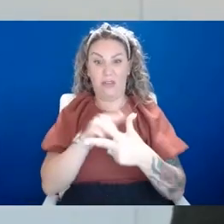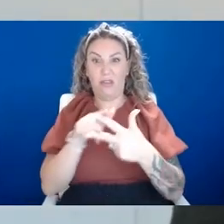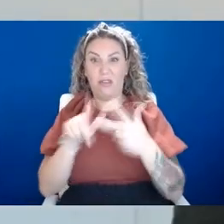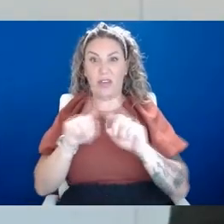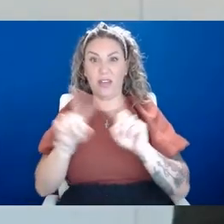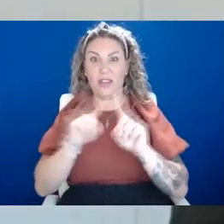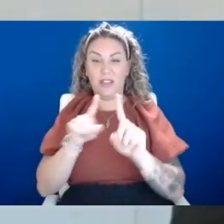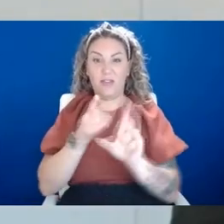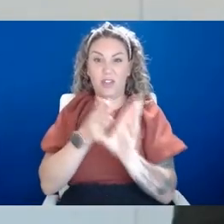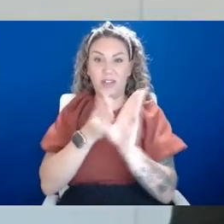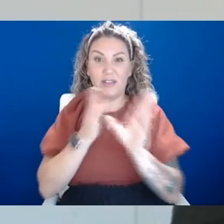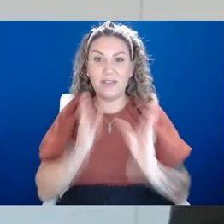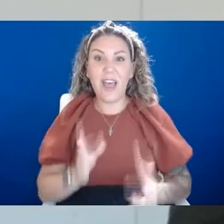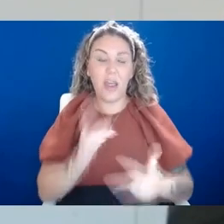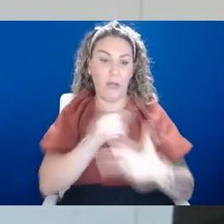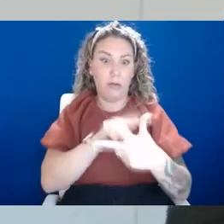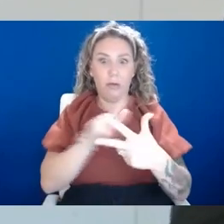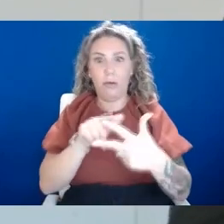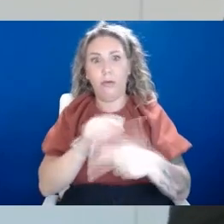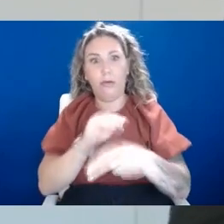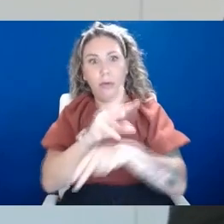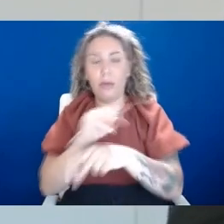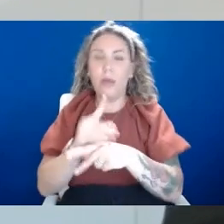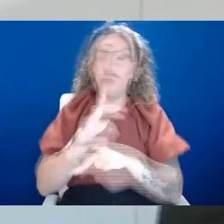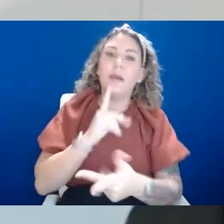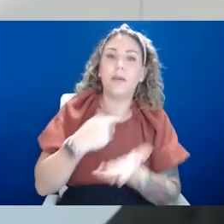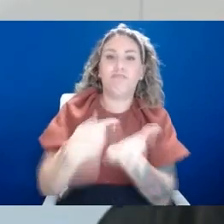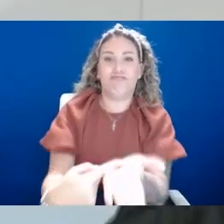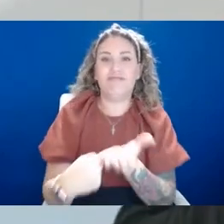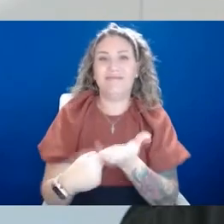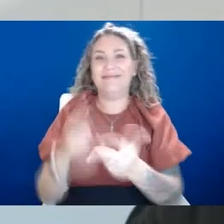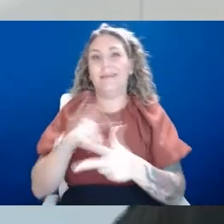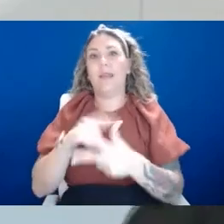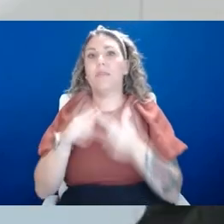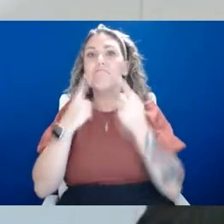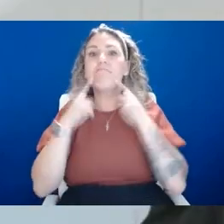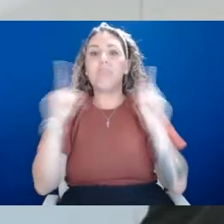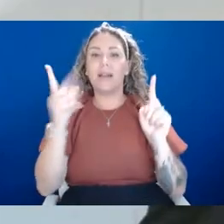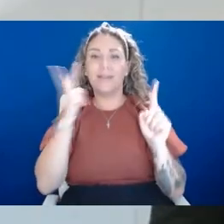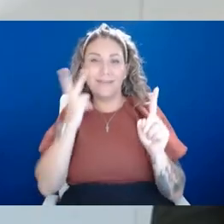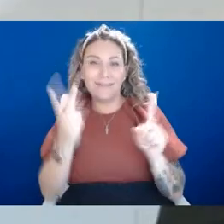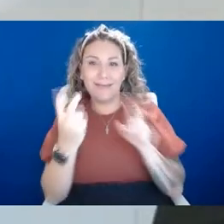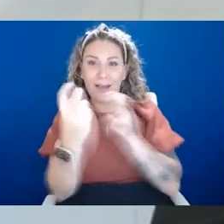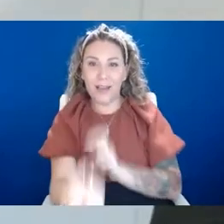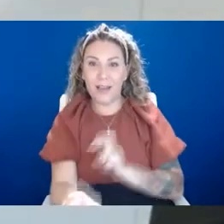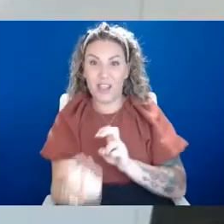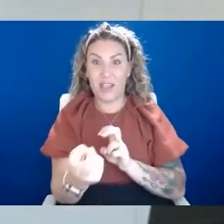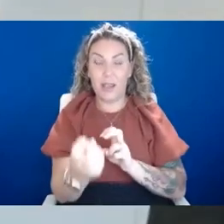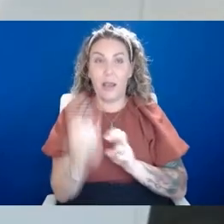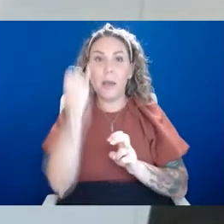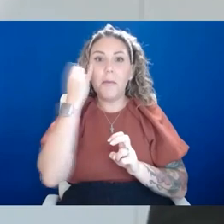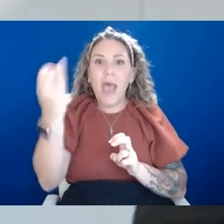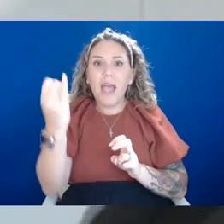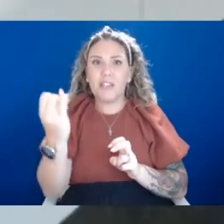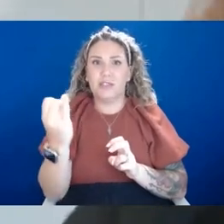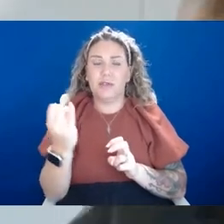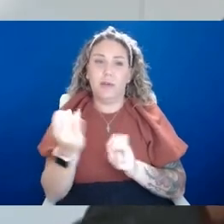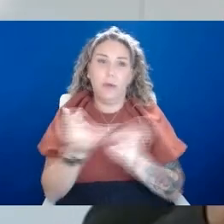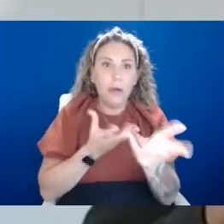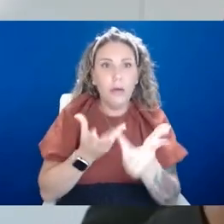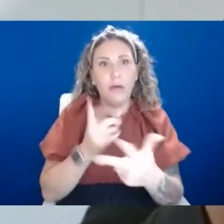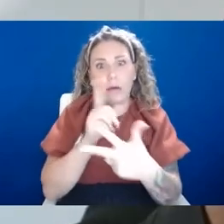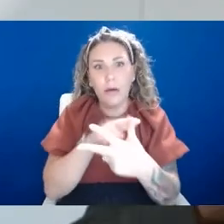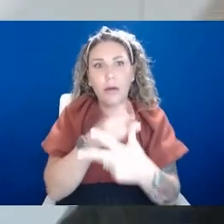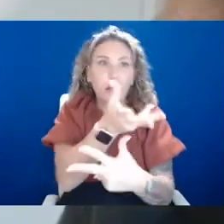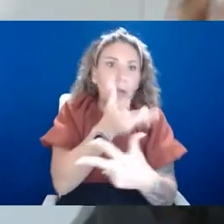actual psychologist that's going to see you. So imagine you talking to the same person. mean, three different people and being